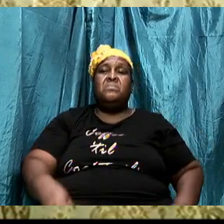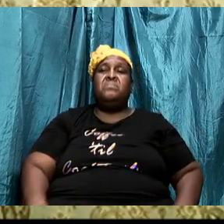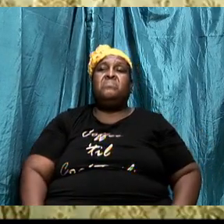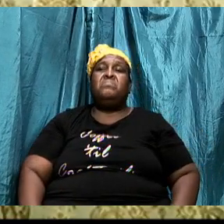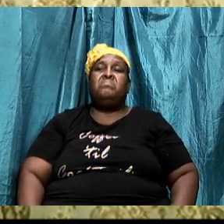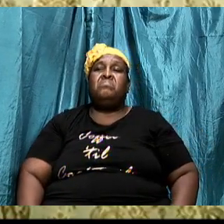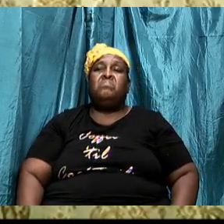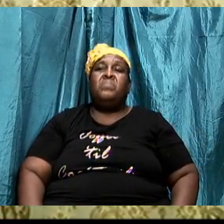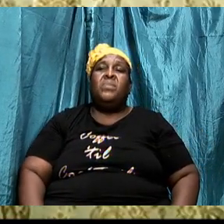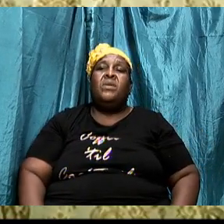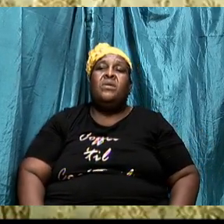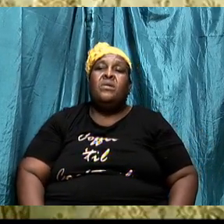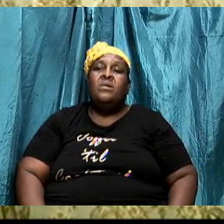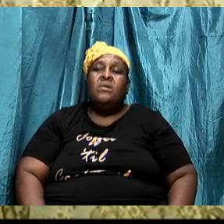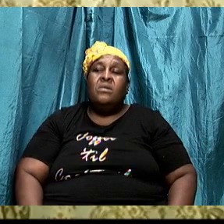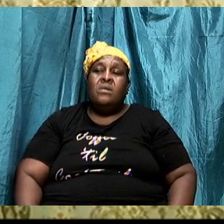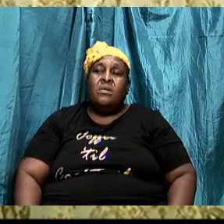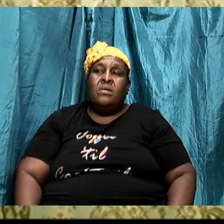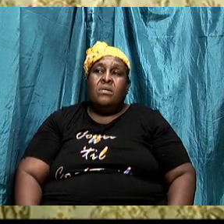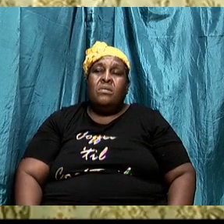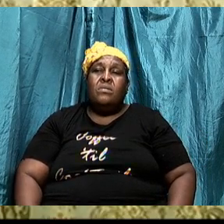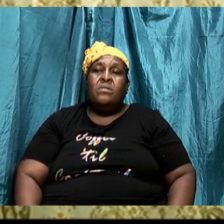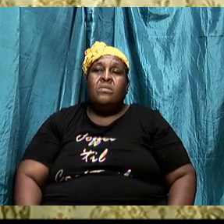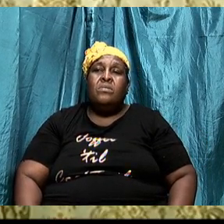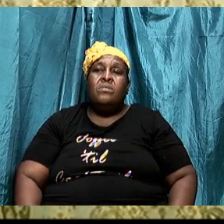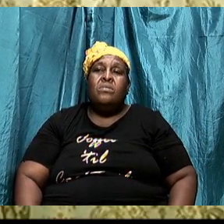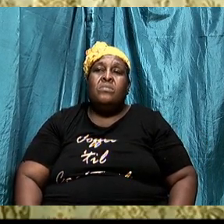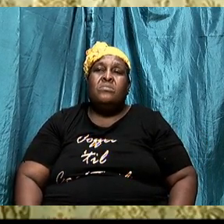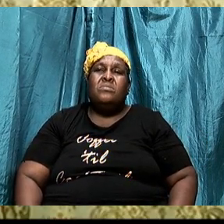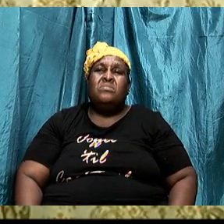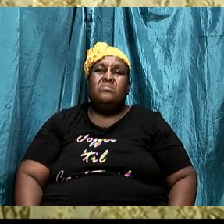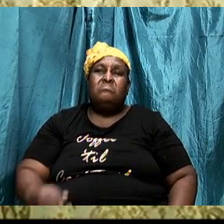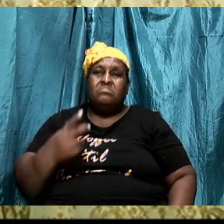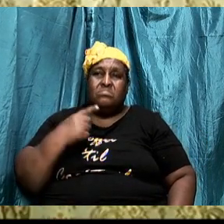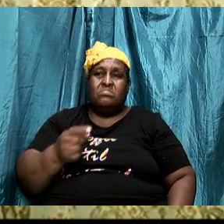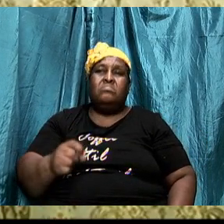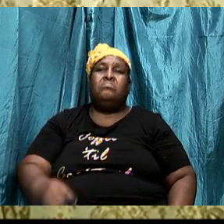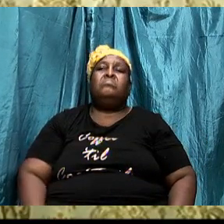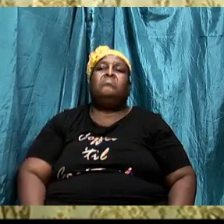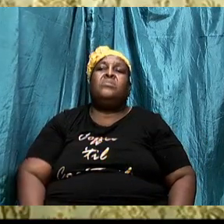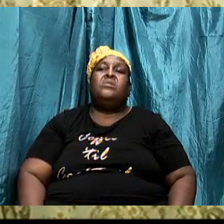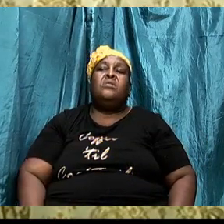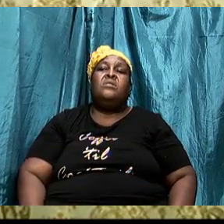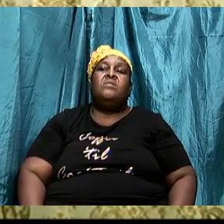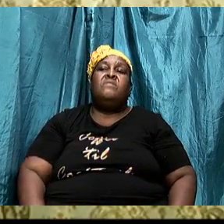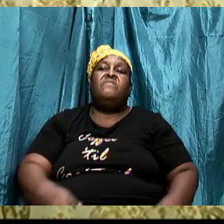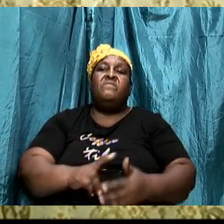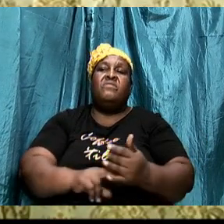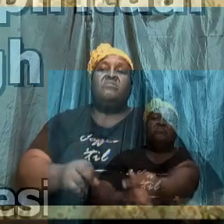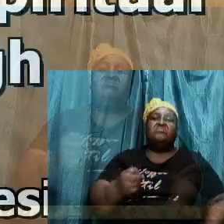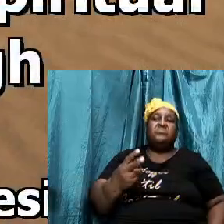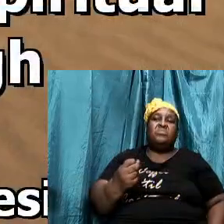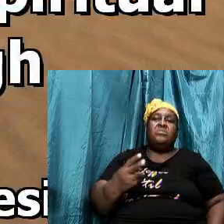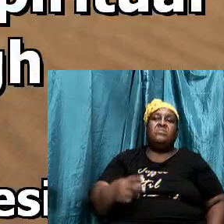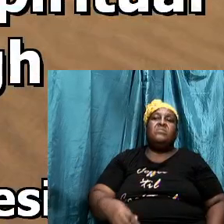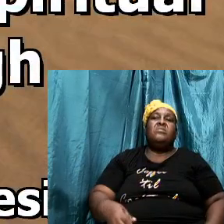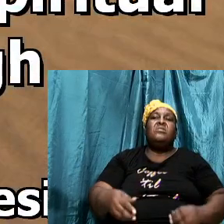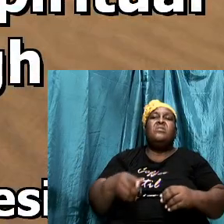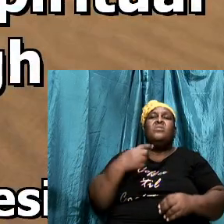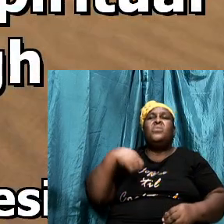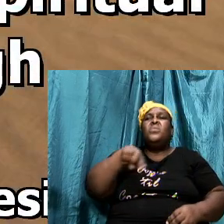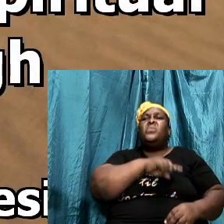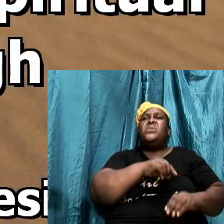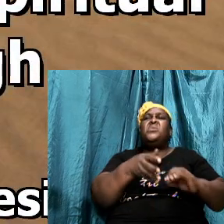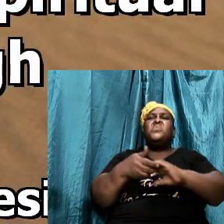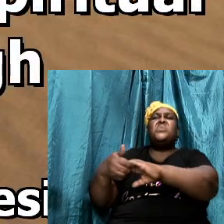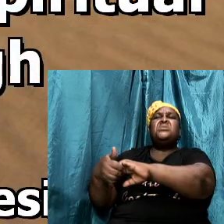a brief overview of the armor but as we go to verse 12 it says for we